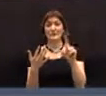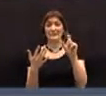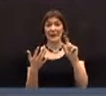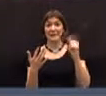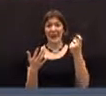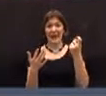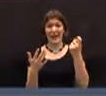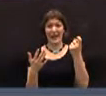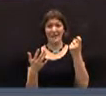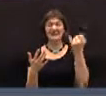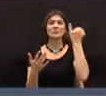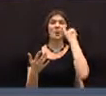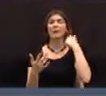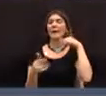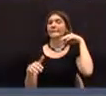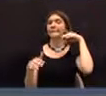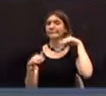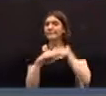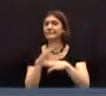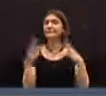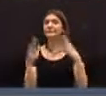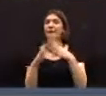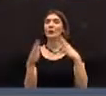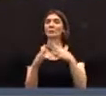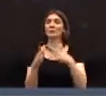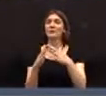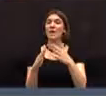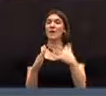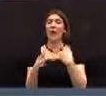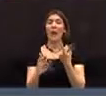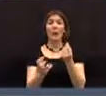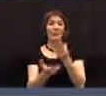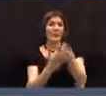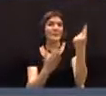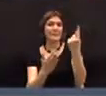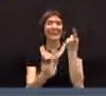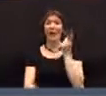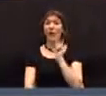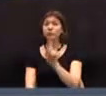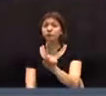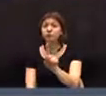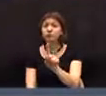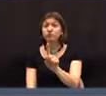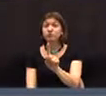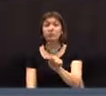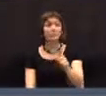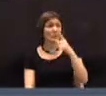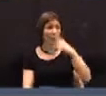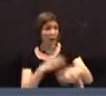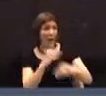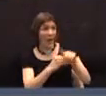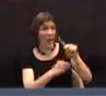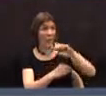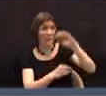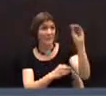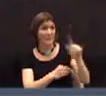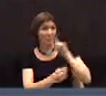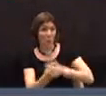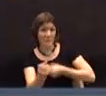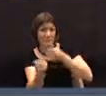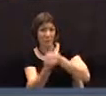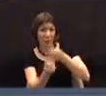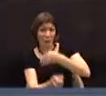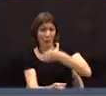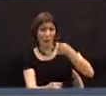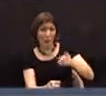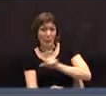who, when you're coming to the counter and you're asked, would you like to pay an additional 1% to support